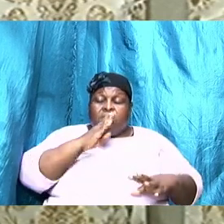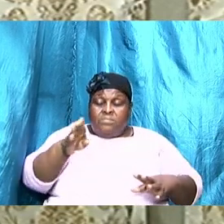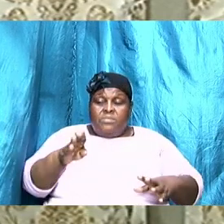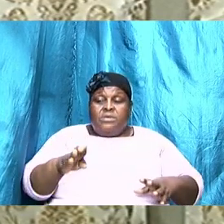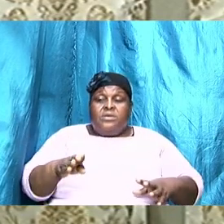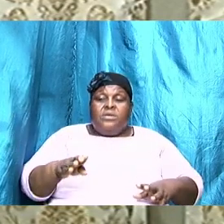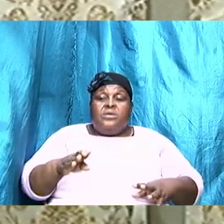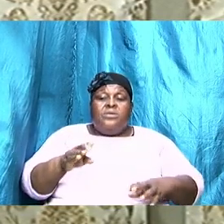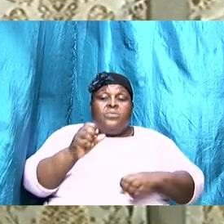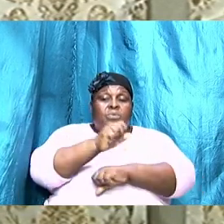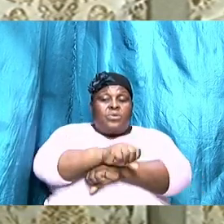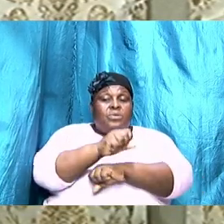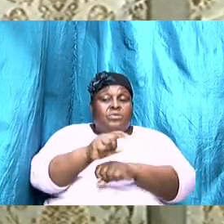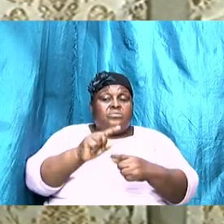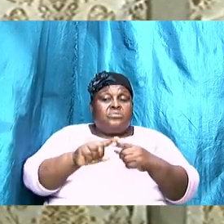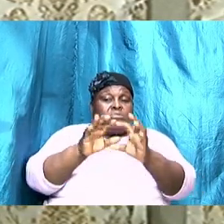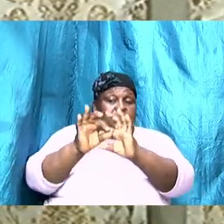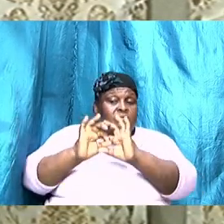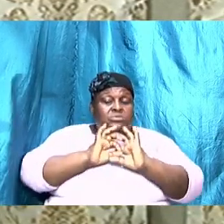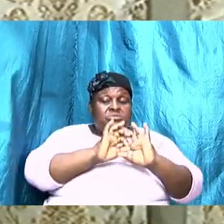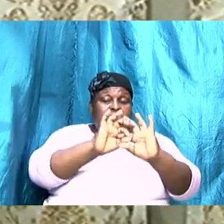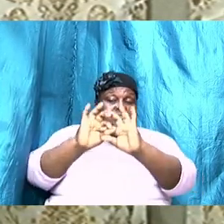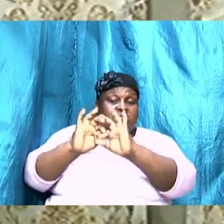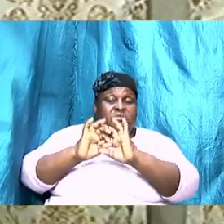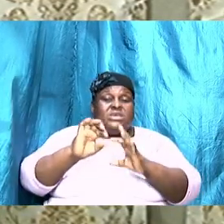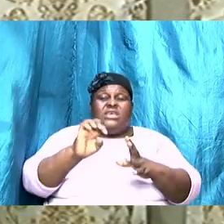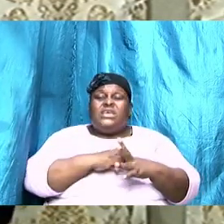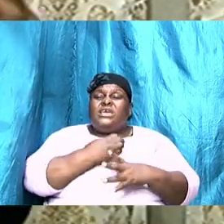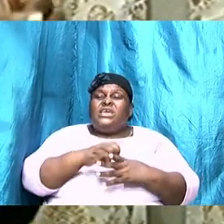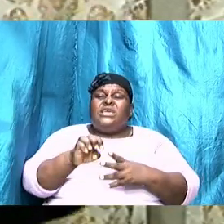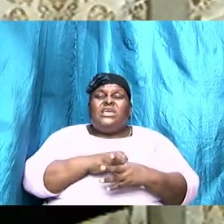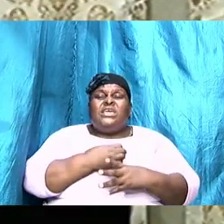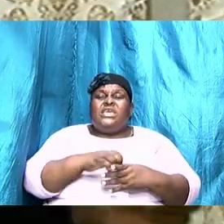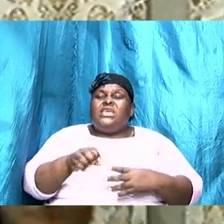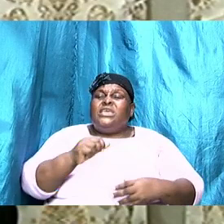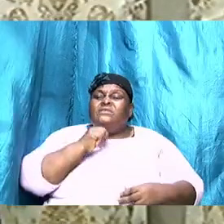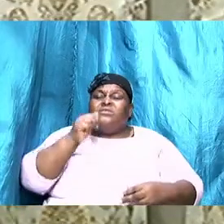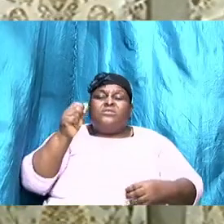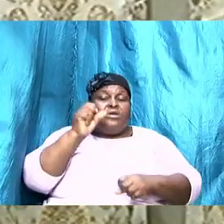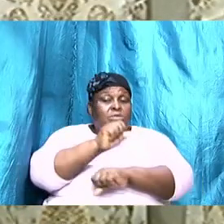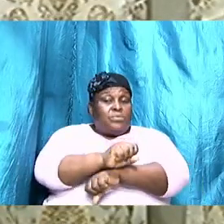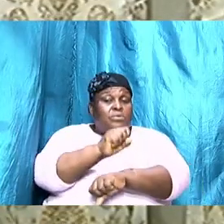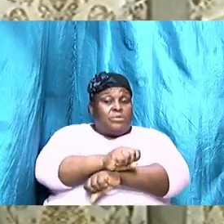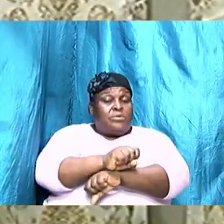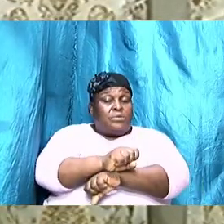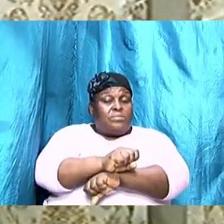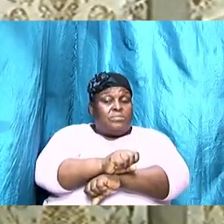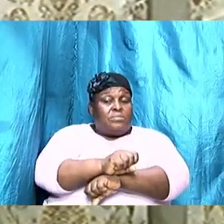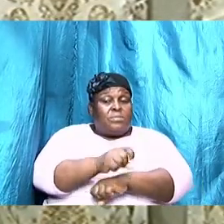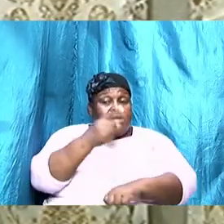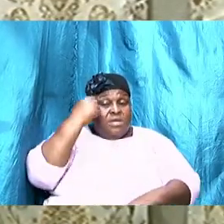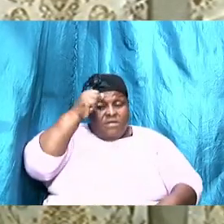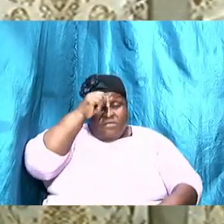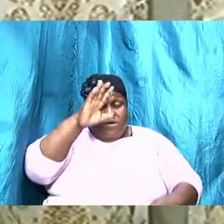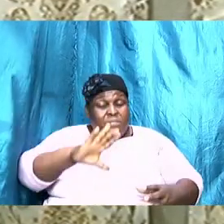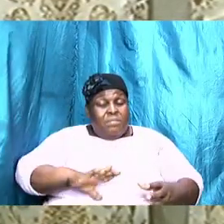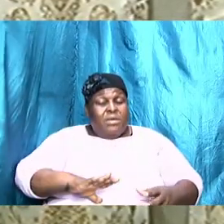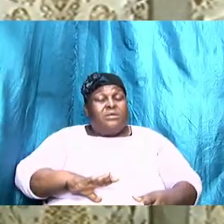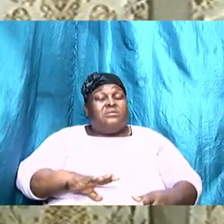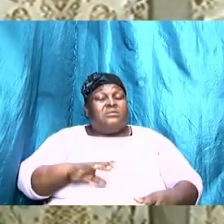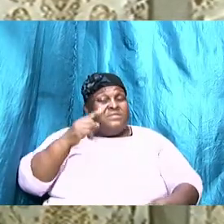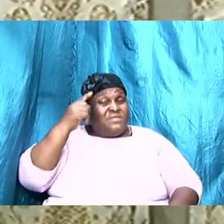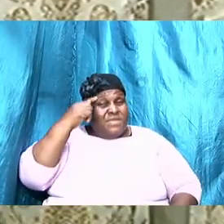to the relationship even if you don't have an 8 to 5 job and for men to think that